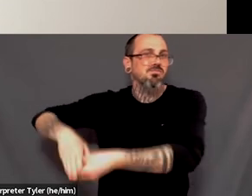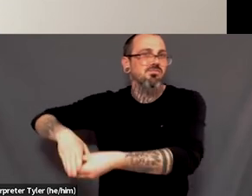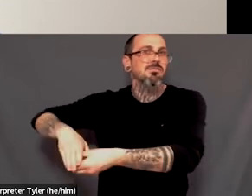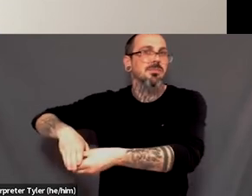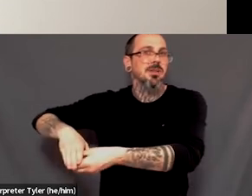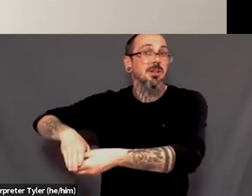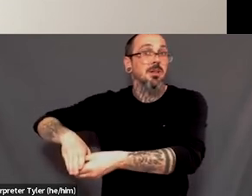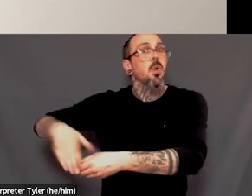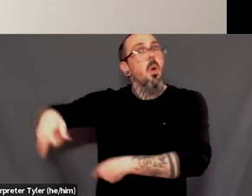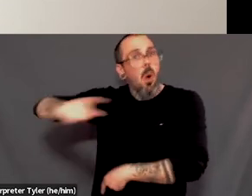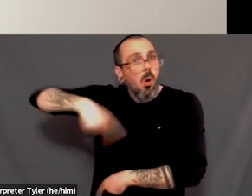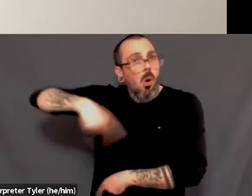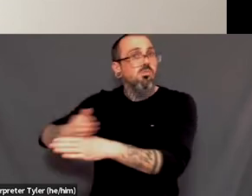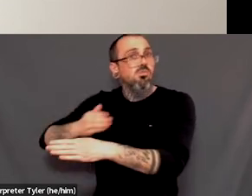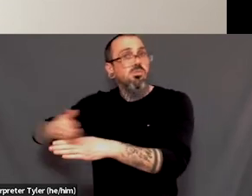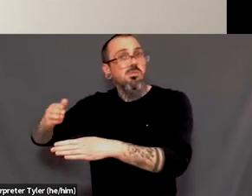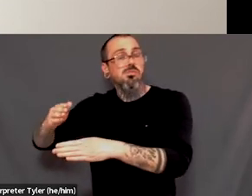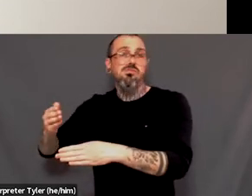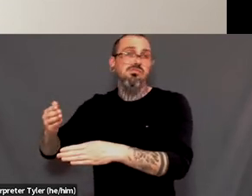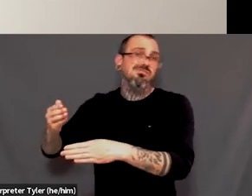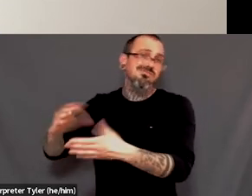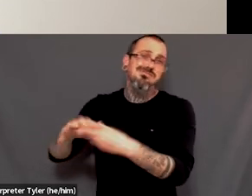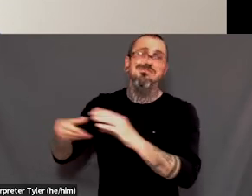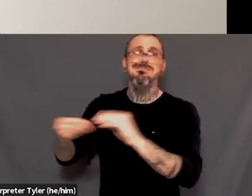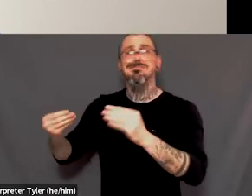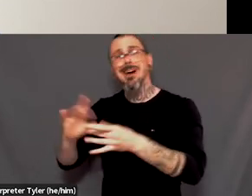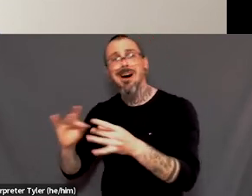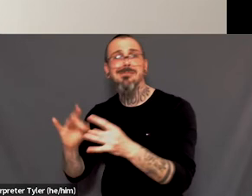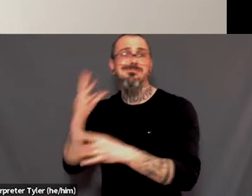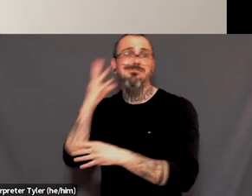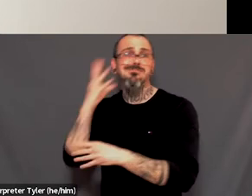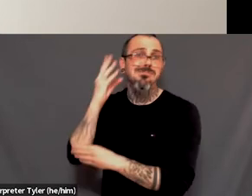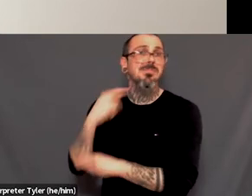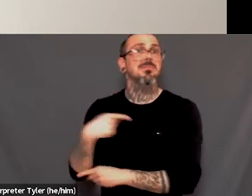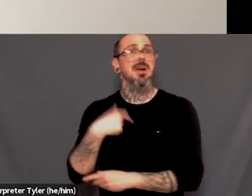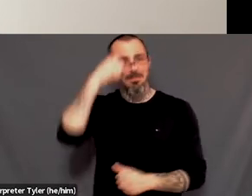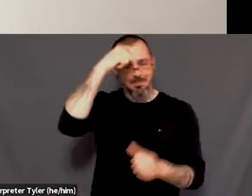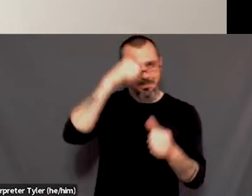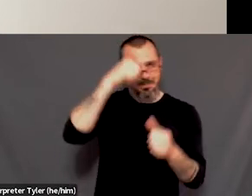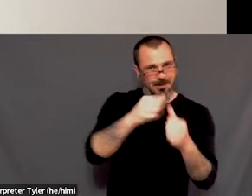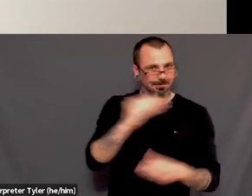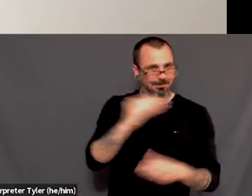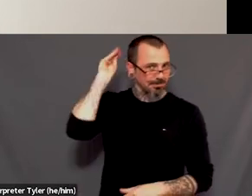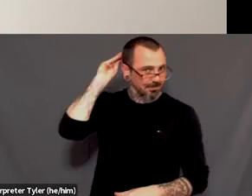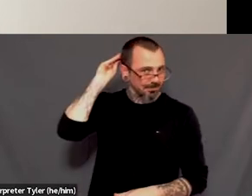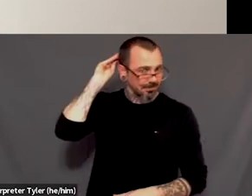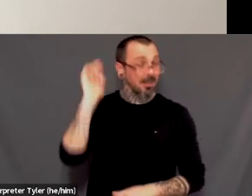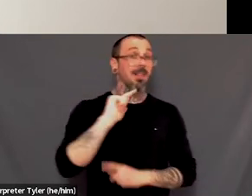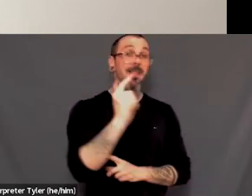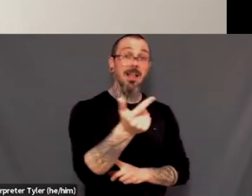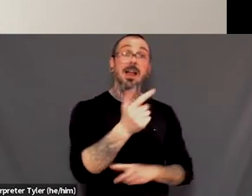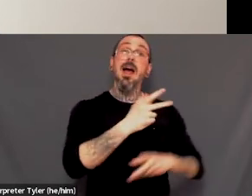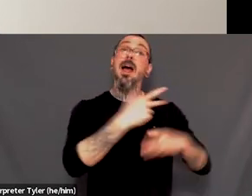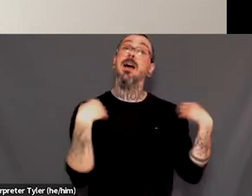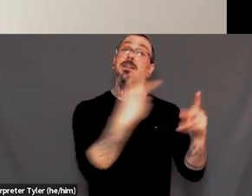a voice, I need to bring those messages out and those stories out, um, rather than just sort of speaking to the status quo of, of,